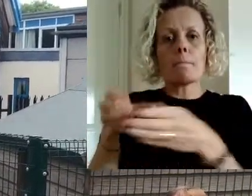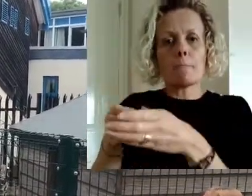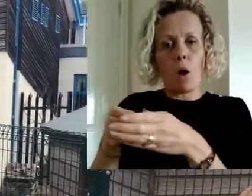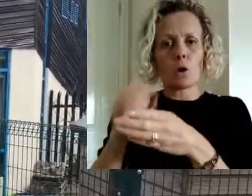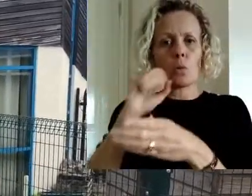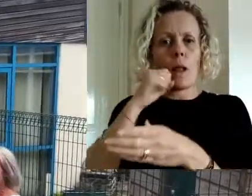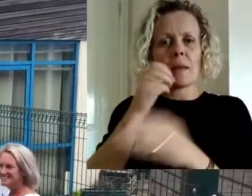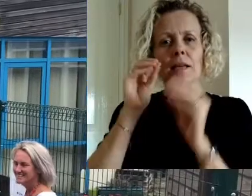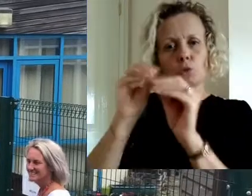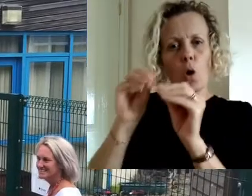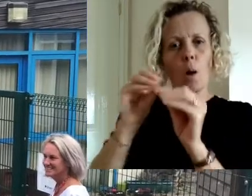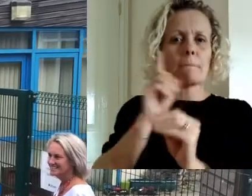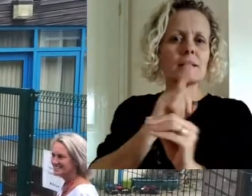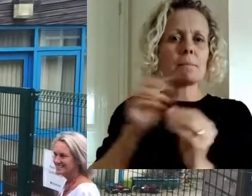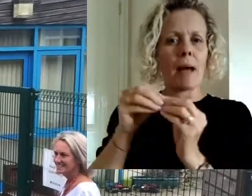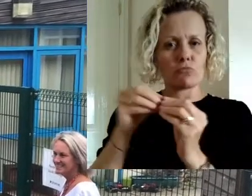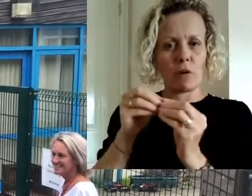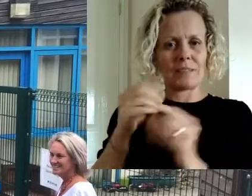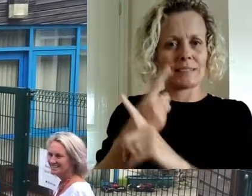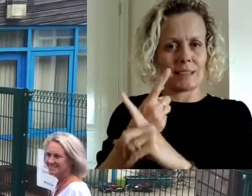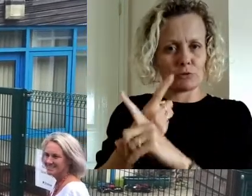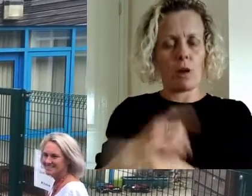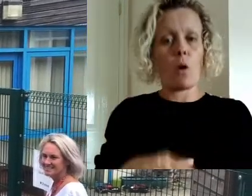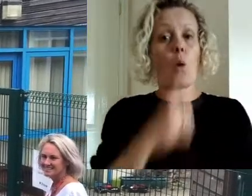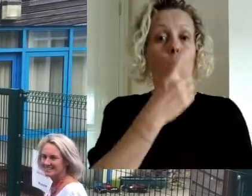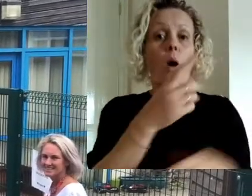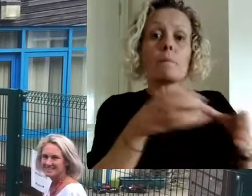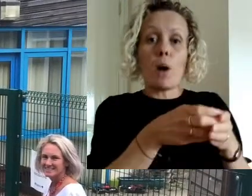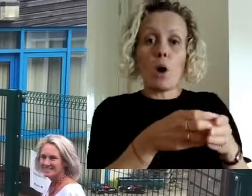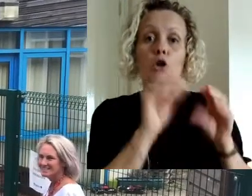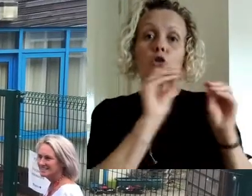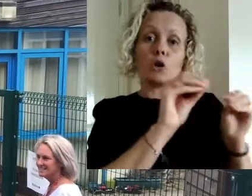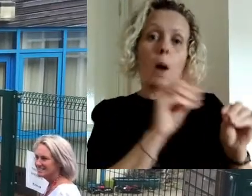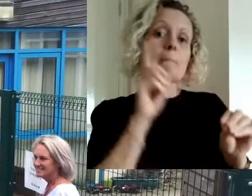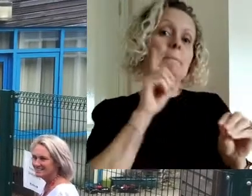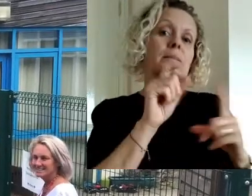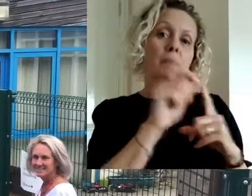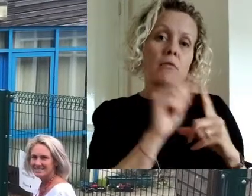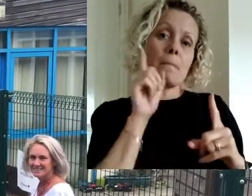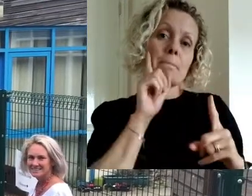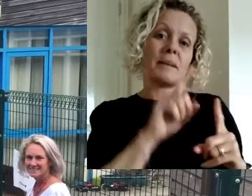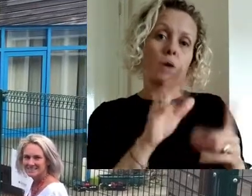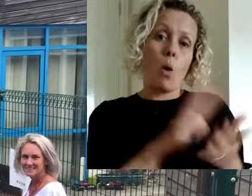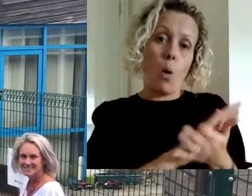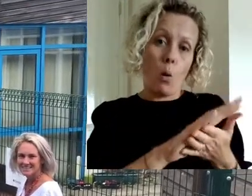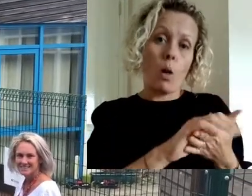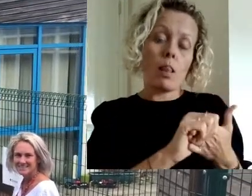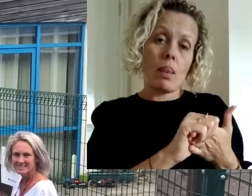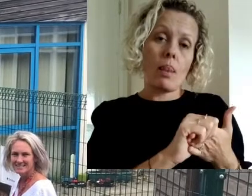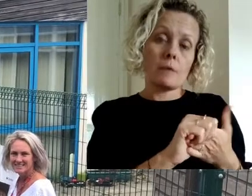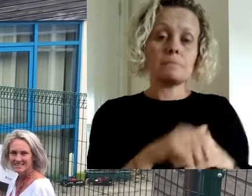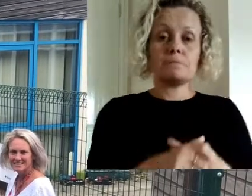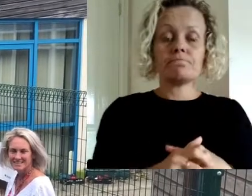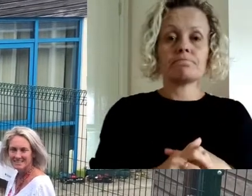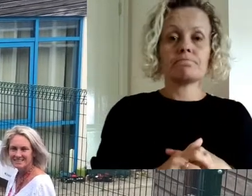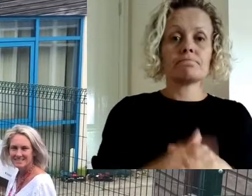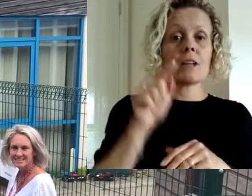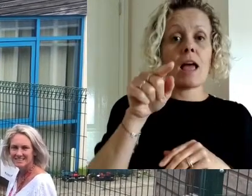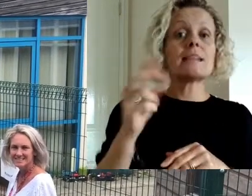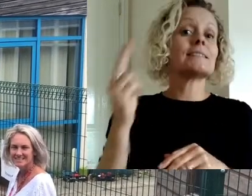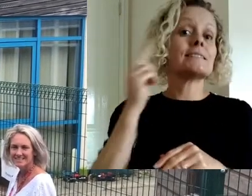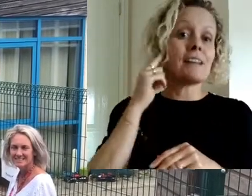So one of the pods is going to be taught by Mrs Bancroft. One of our other pods is going to be taught by Mrs Perry and Mrs Hall.